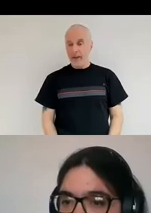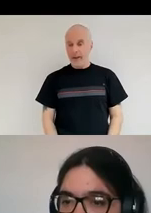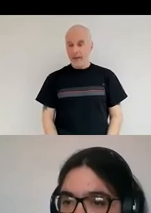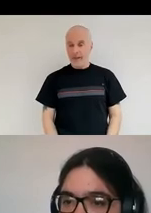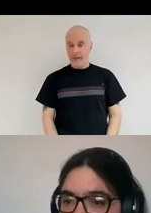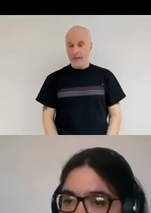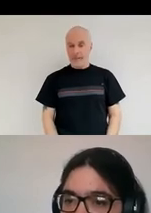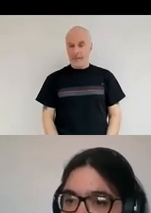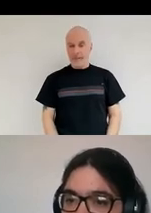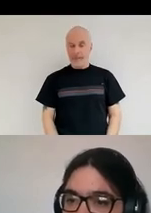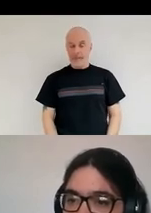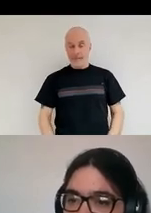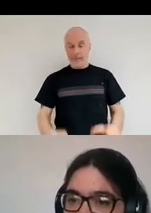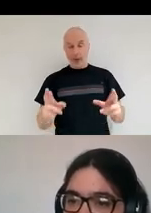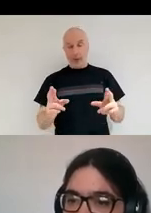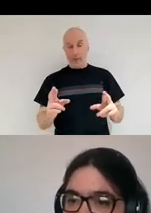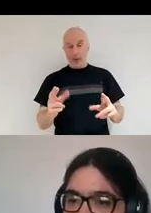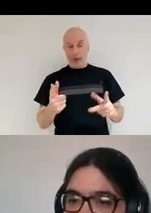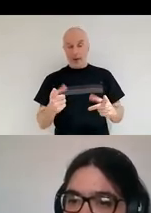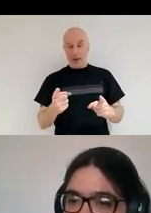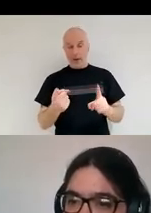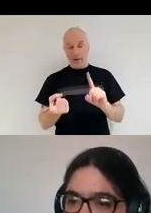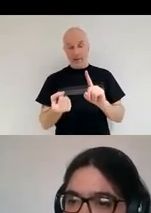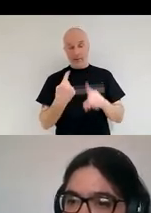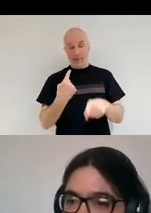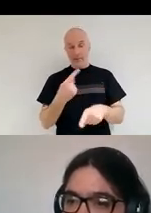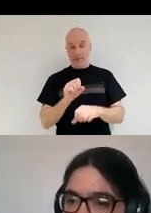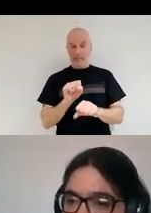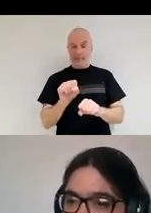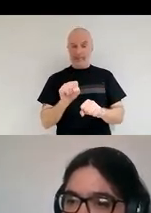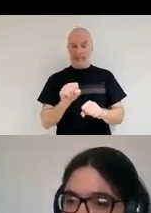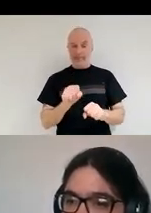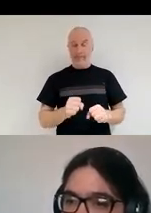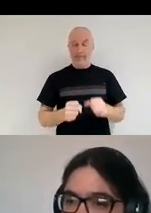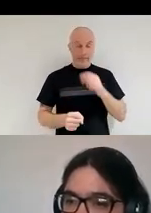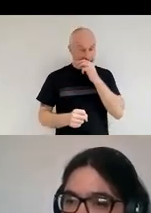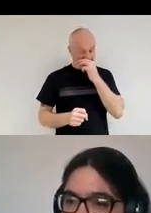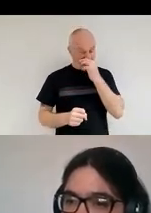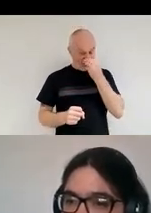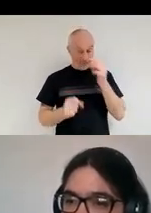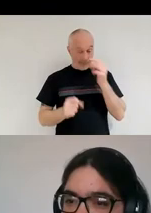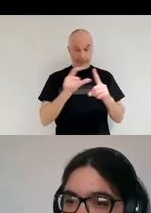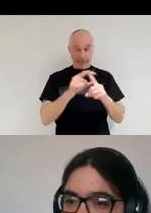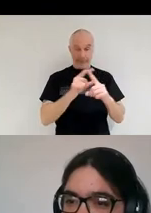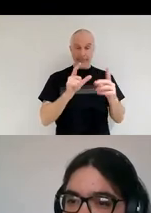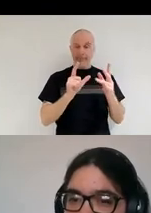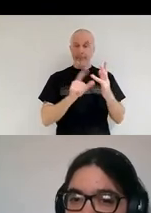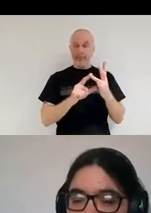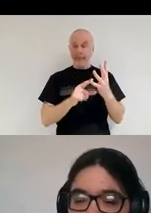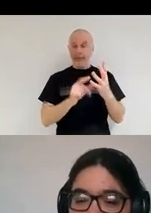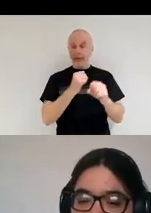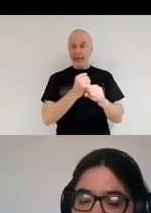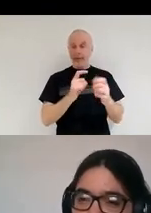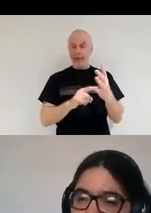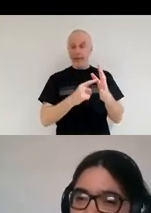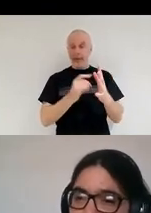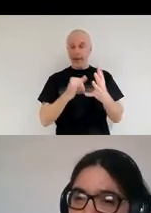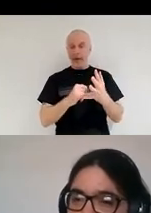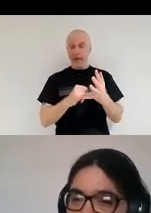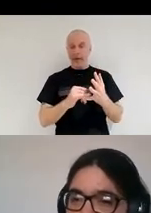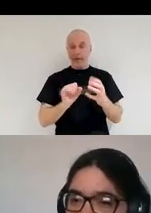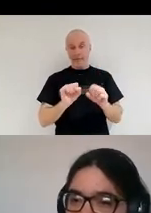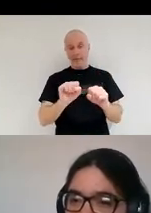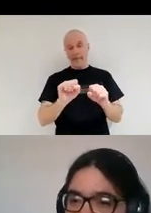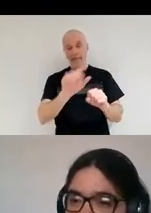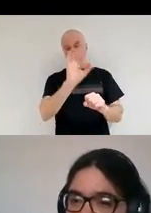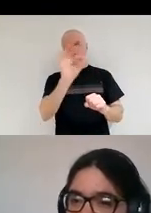Fantastic. I hope that answered your question, it certainly did for me. Douglas, I'm going to come to your question, which was the first one posed this evening. And so bear with me, I'm going